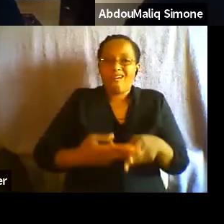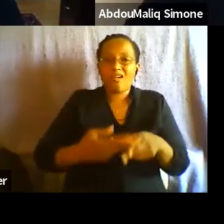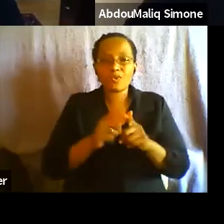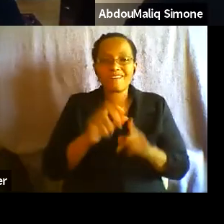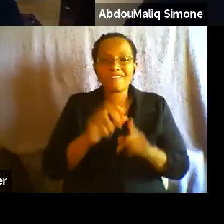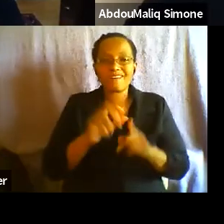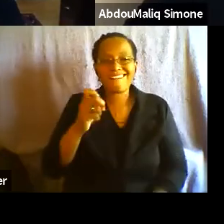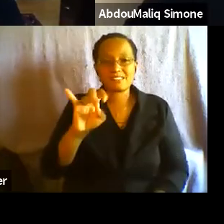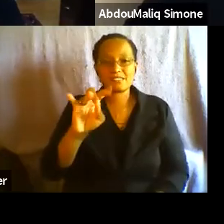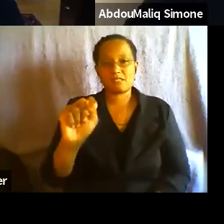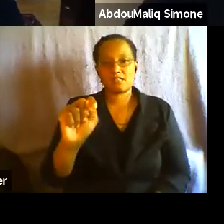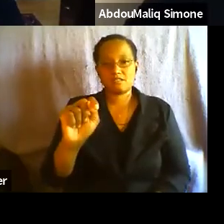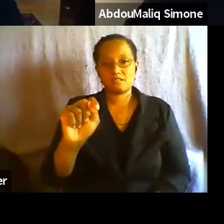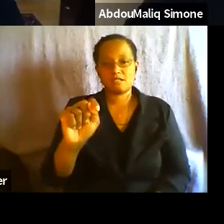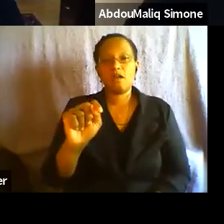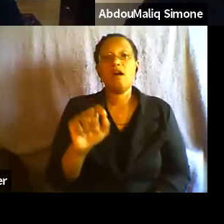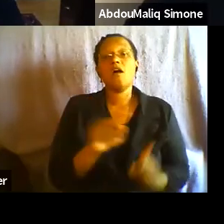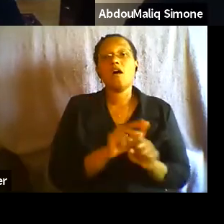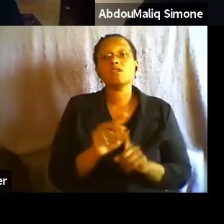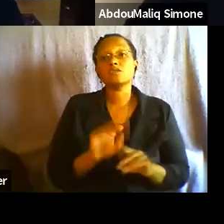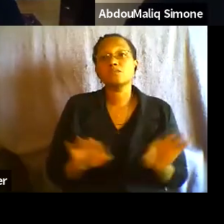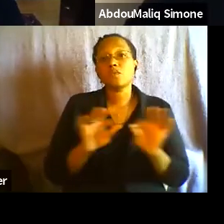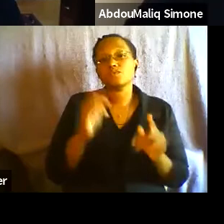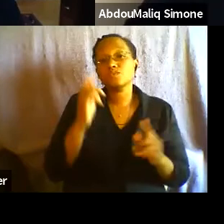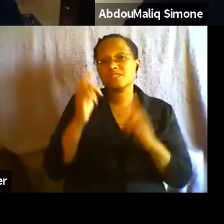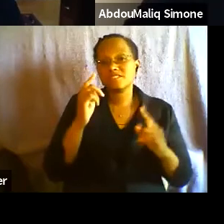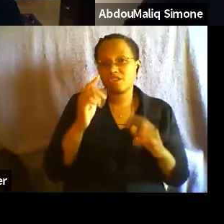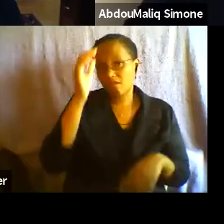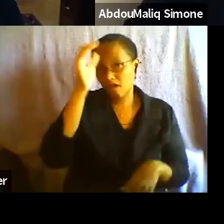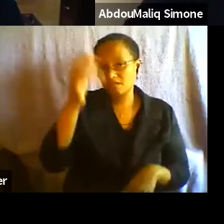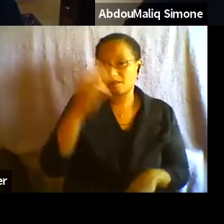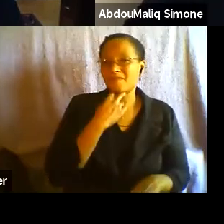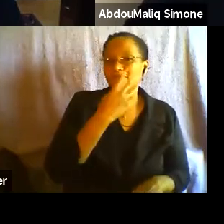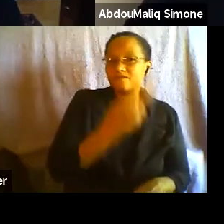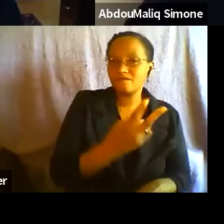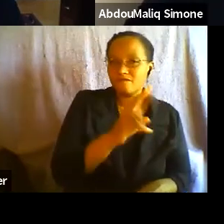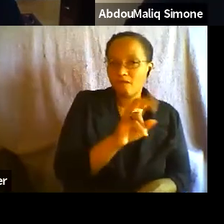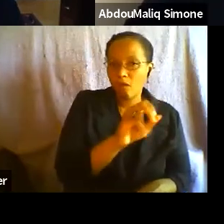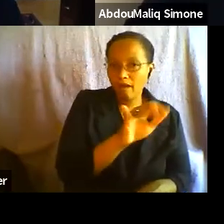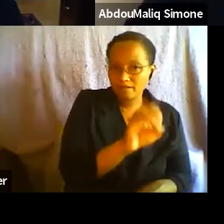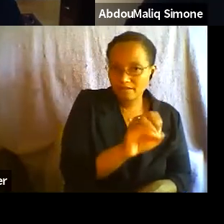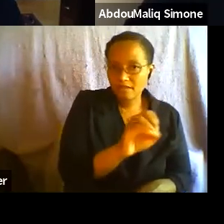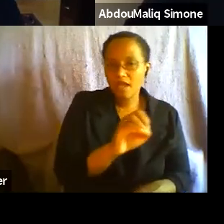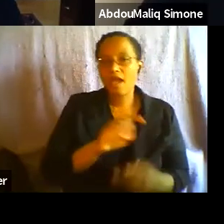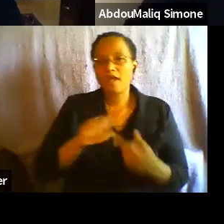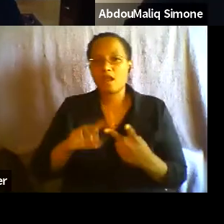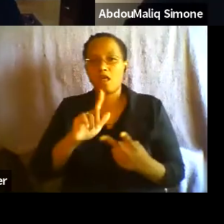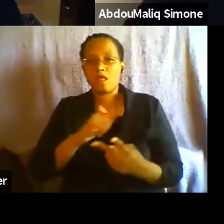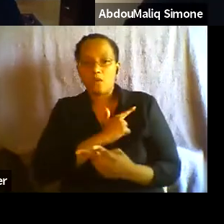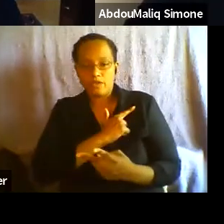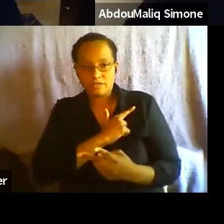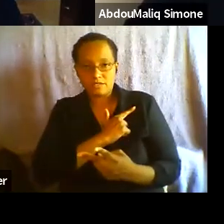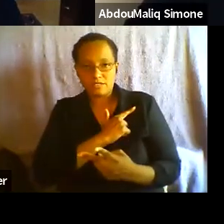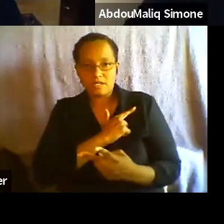important, voice and loyalty. Exit or voice become the response depending on the